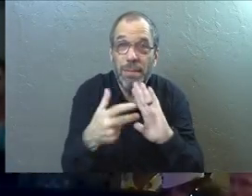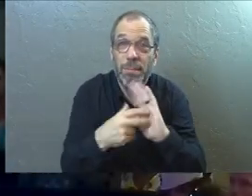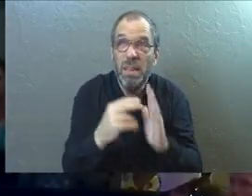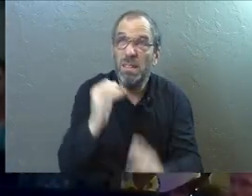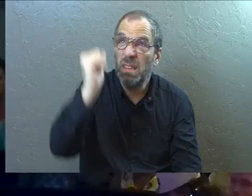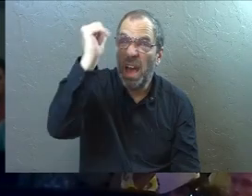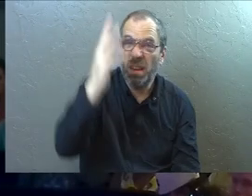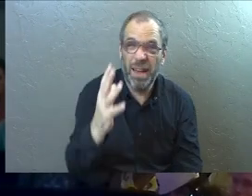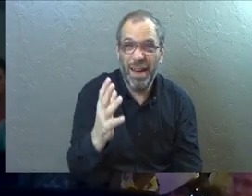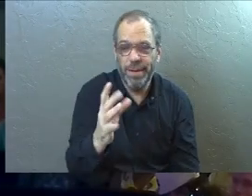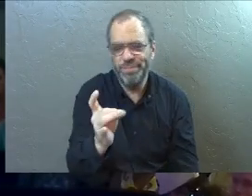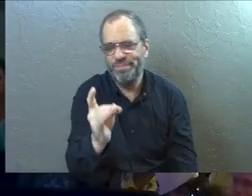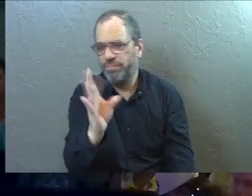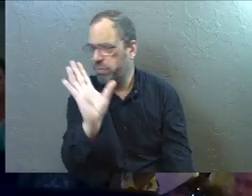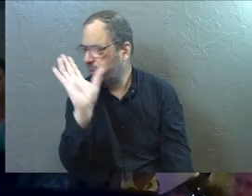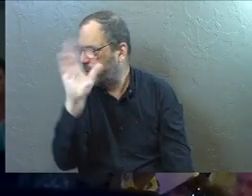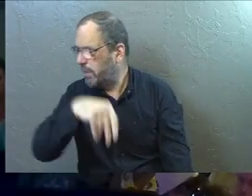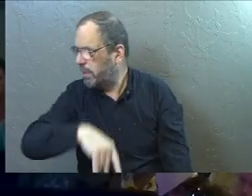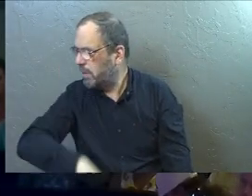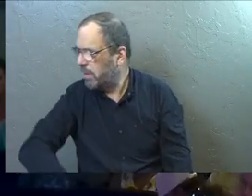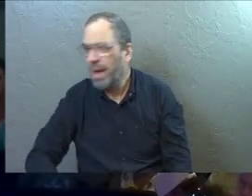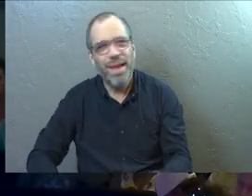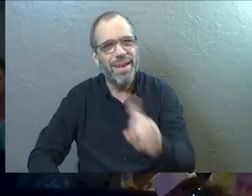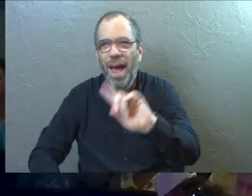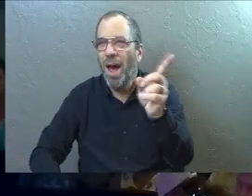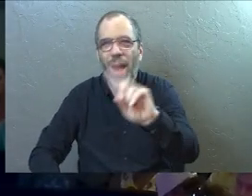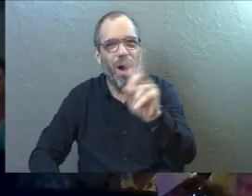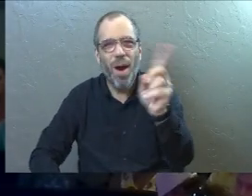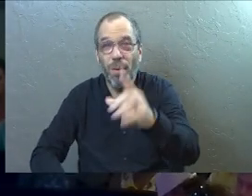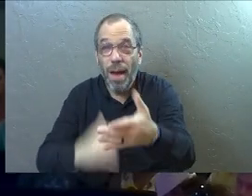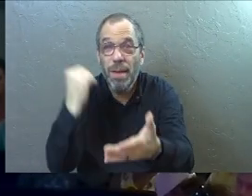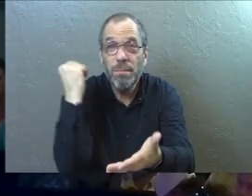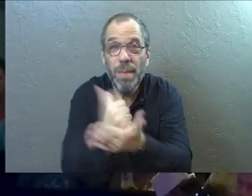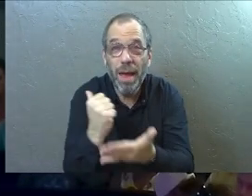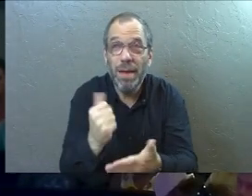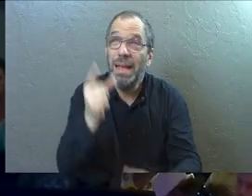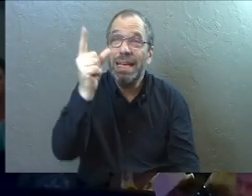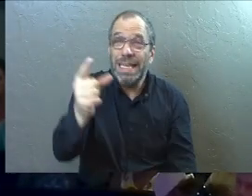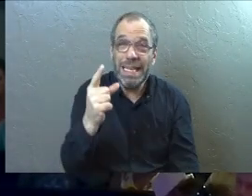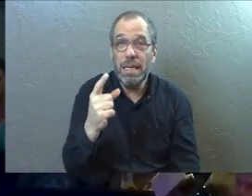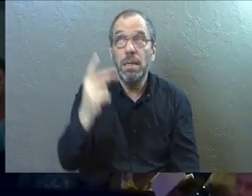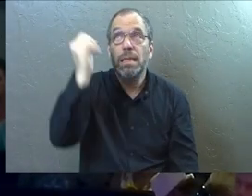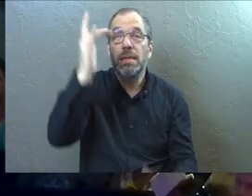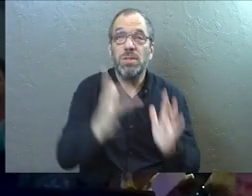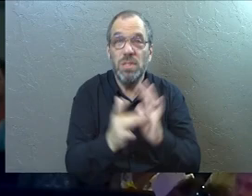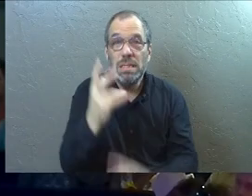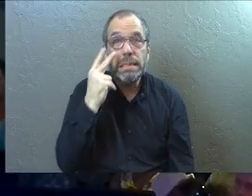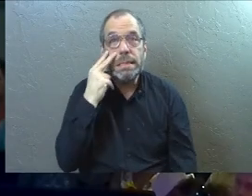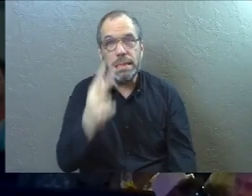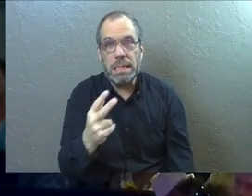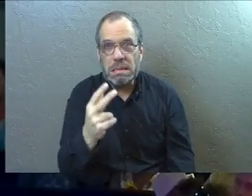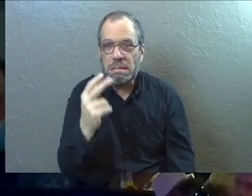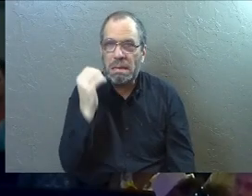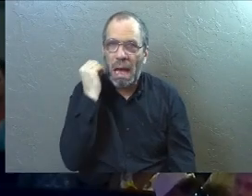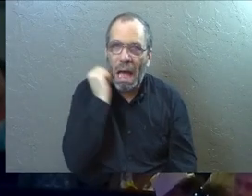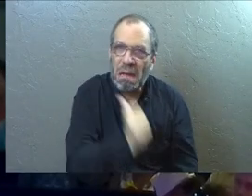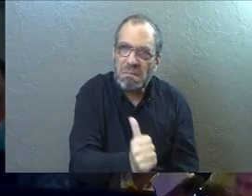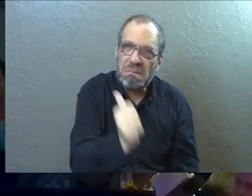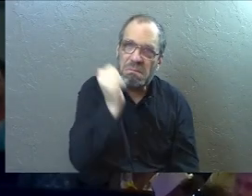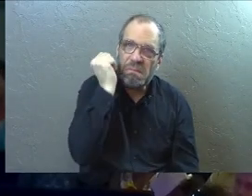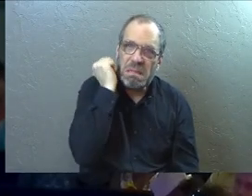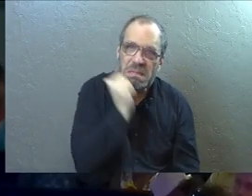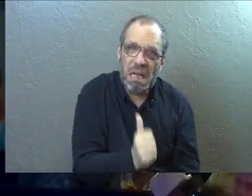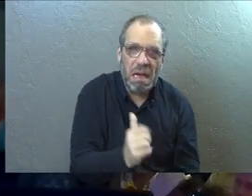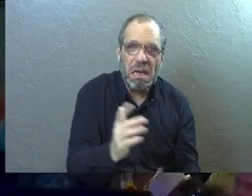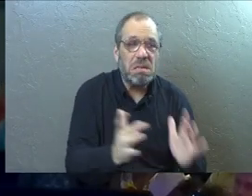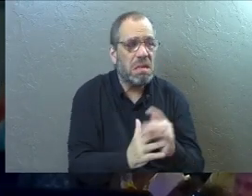not equal his disinterest in you. Amen. Jesus sees you every second. He's